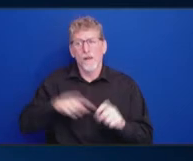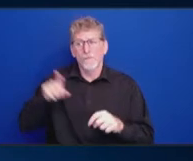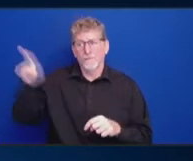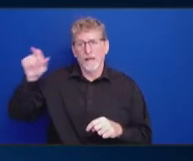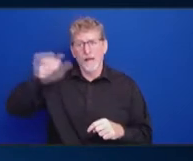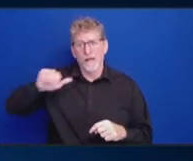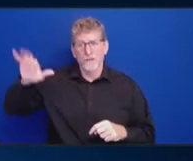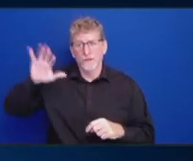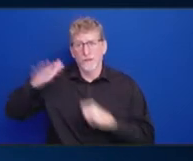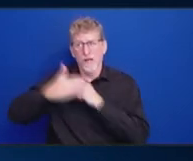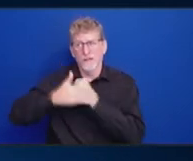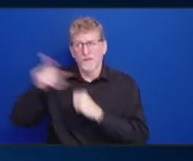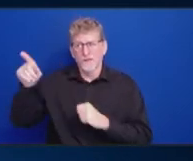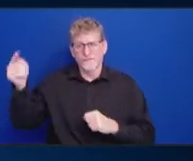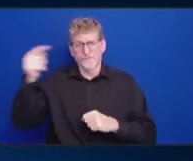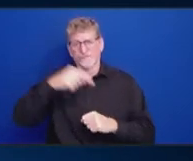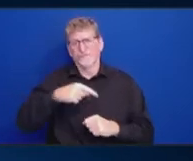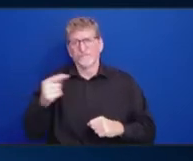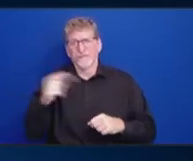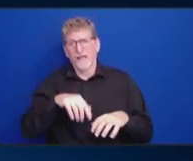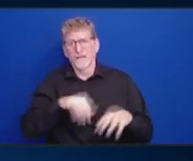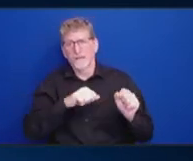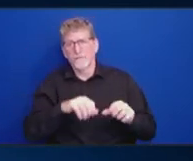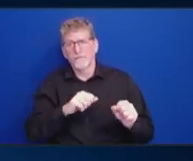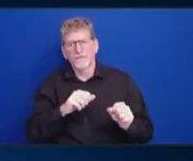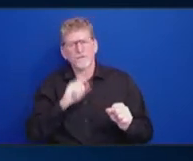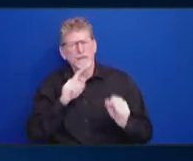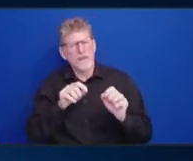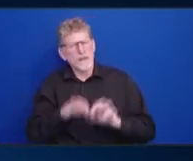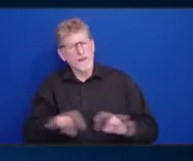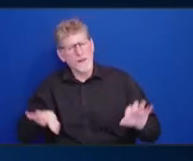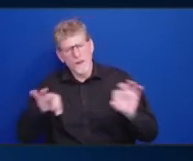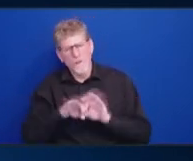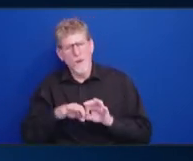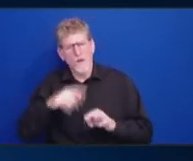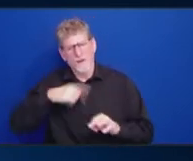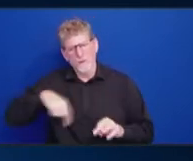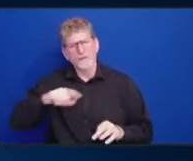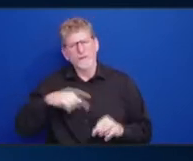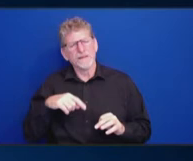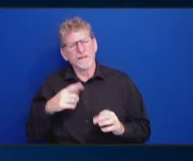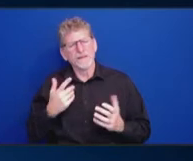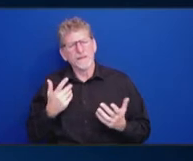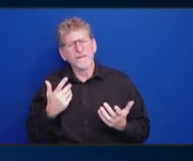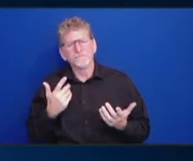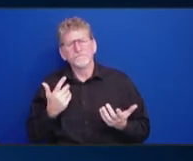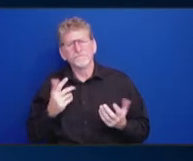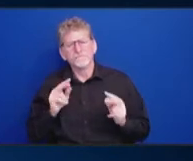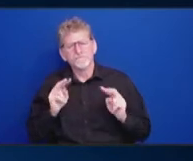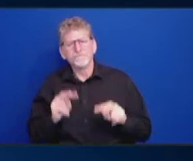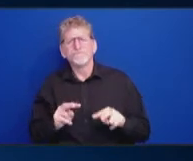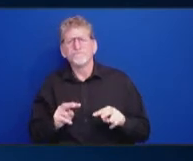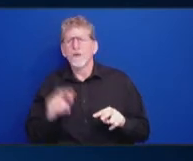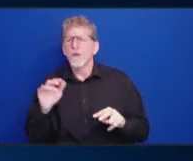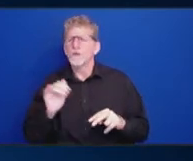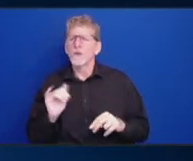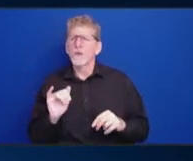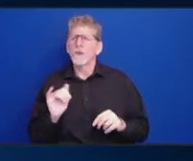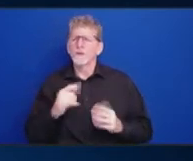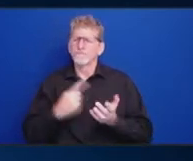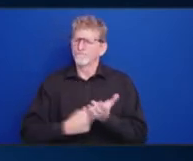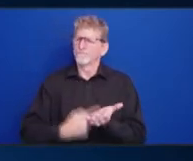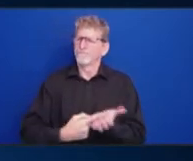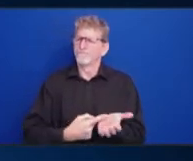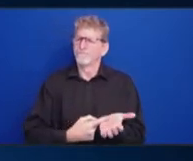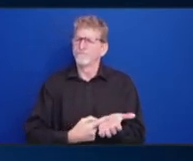So, I think it's really important that we also bring to light issues around adoption.